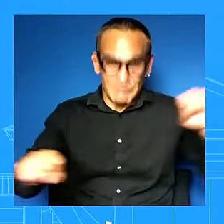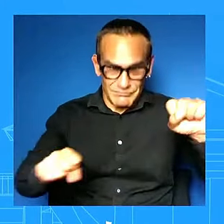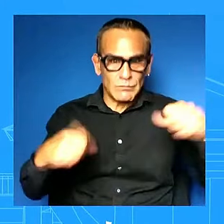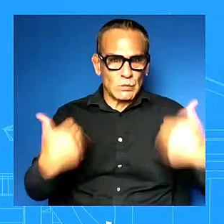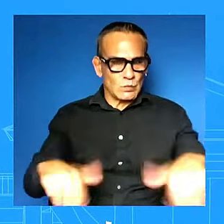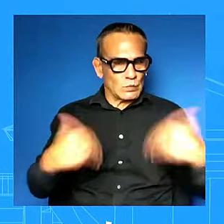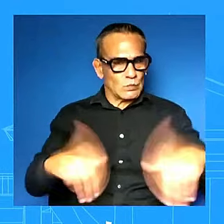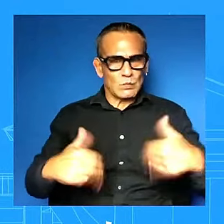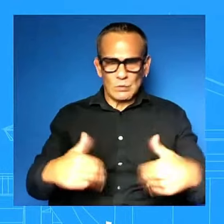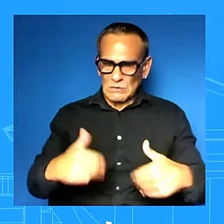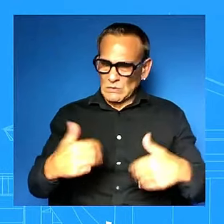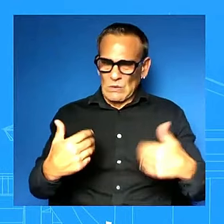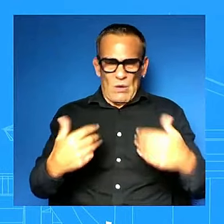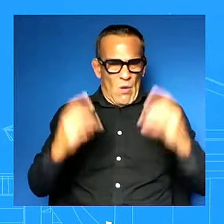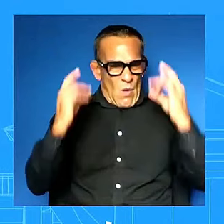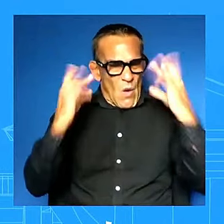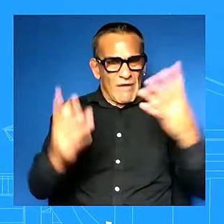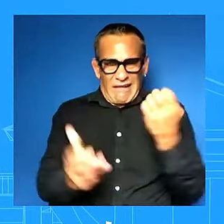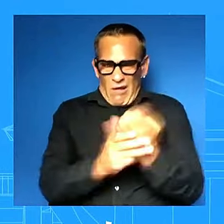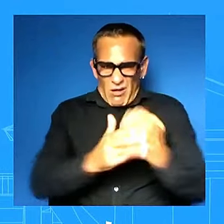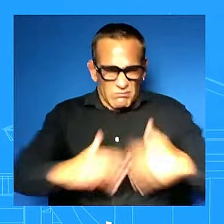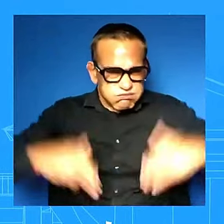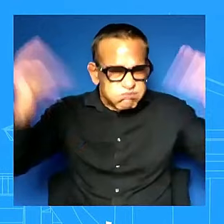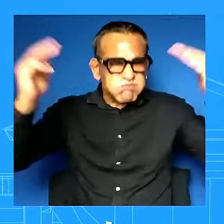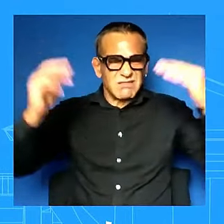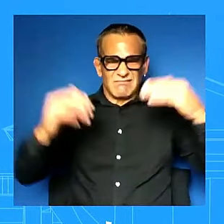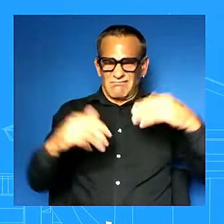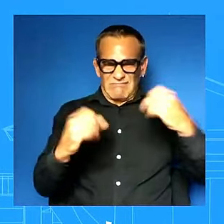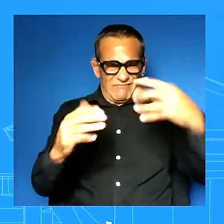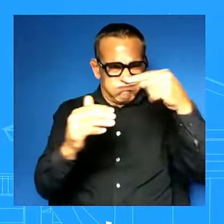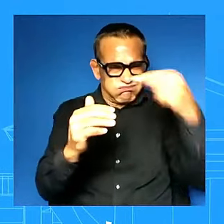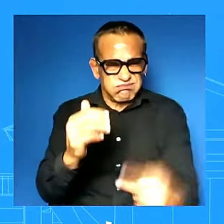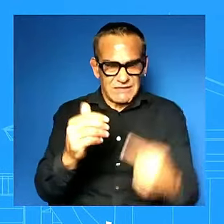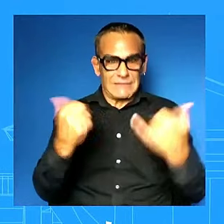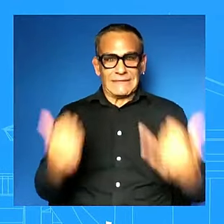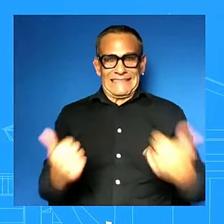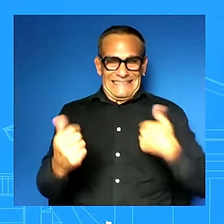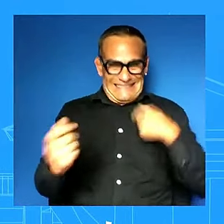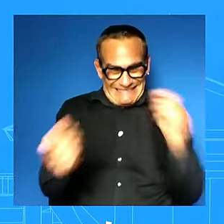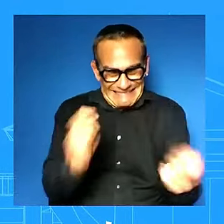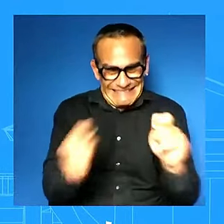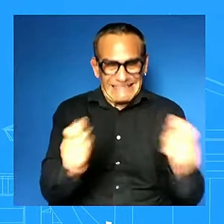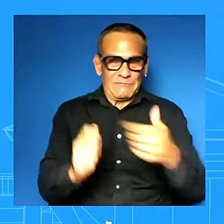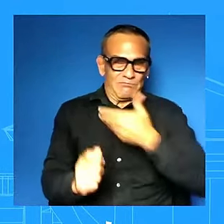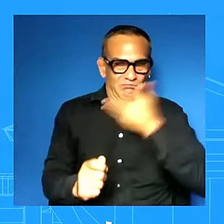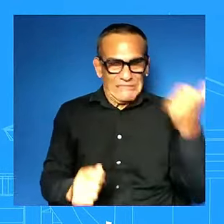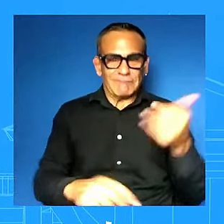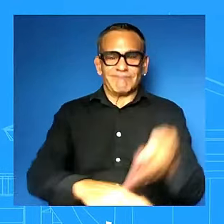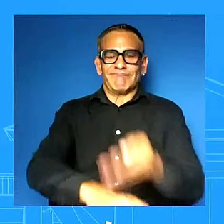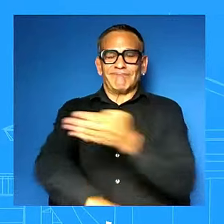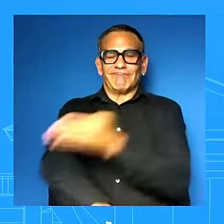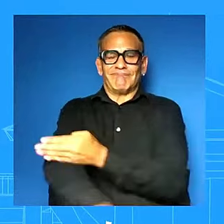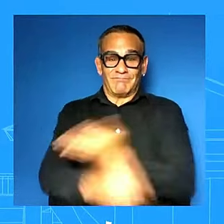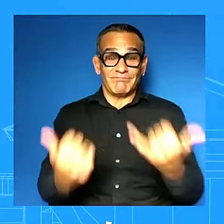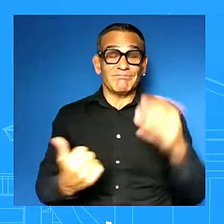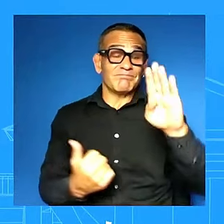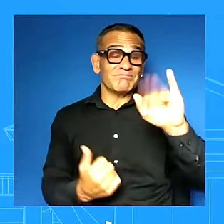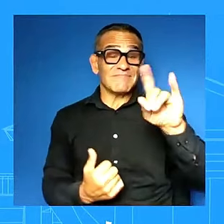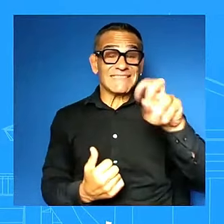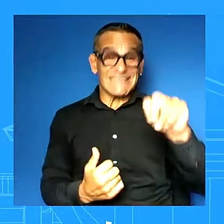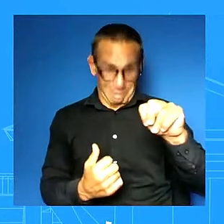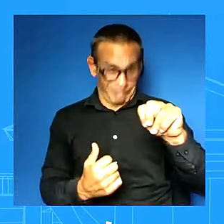presidents last year and now it's at a 50-year low because of the work that we did and it started with the american rescue plan again